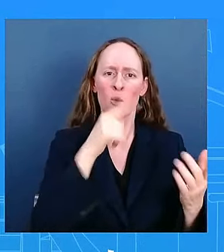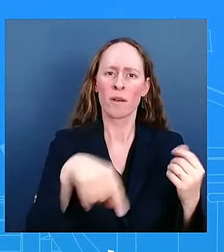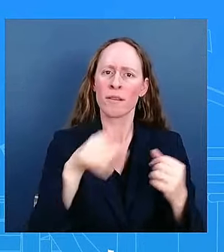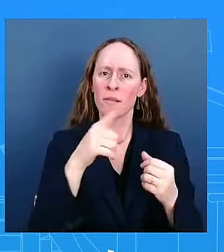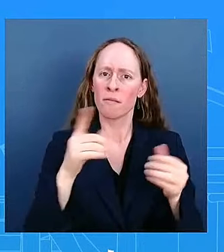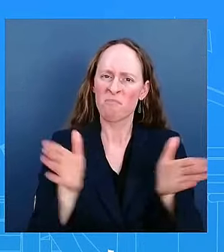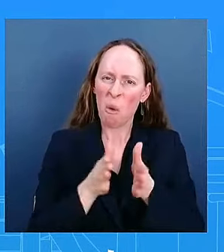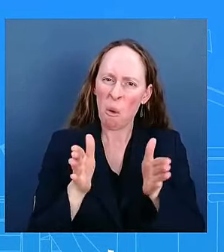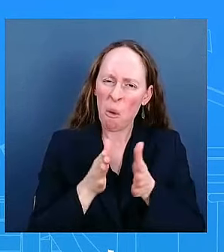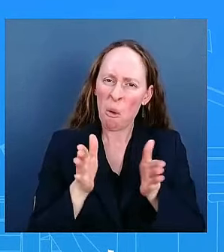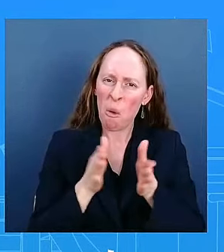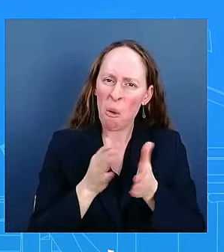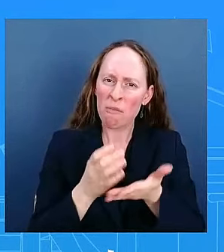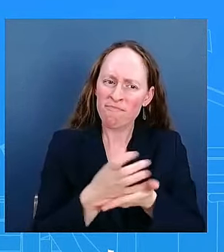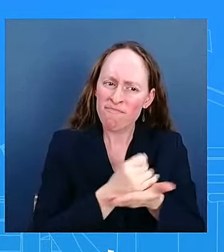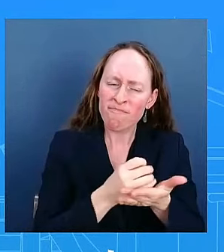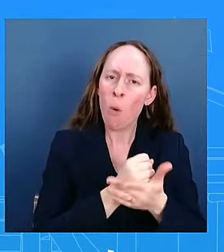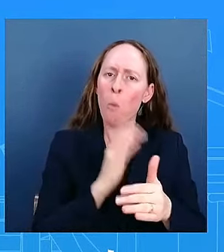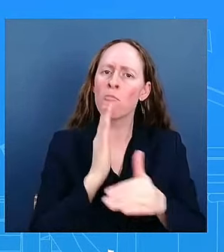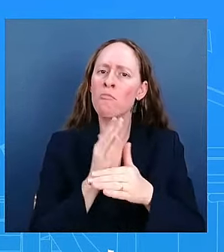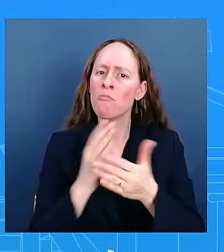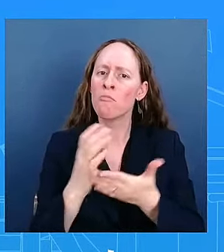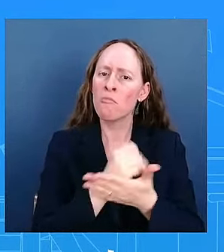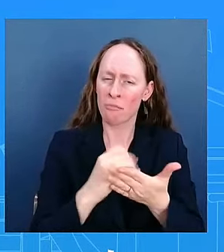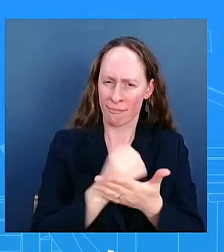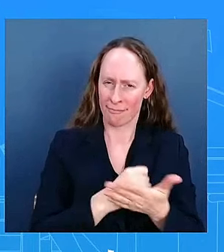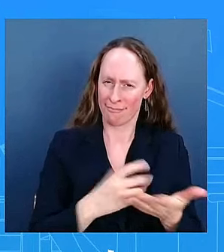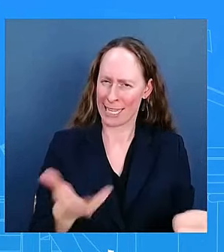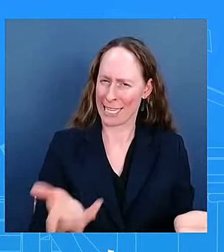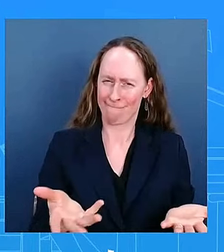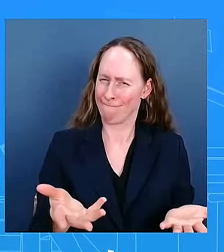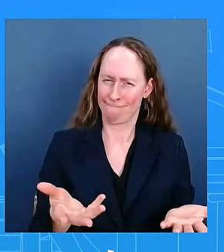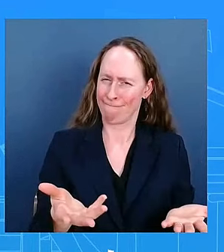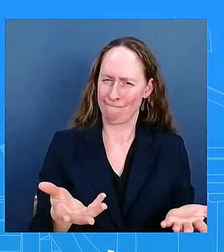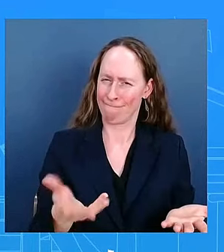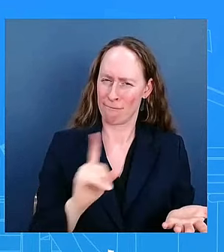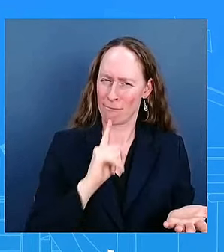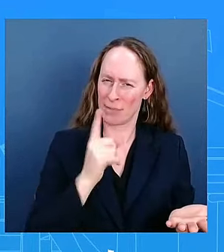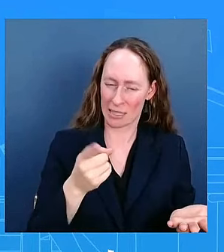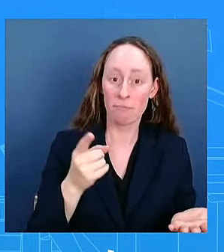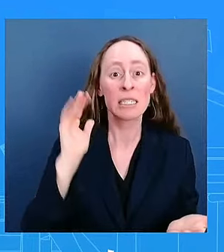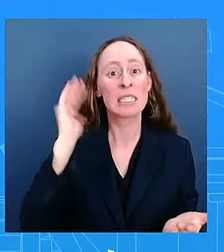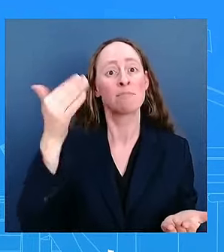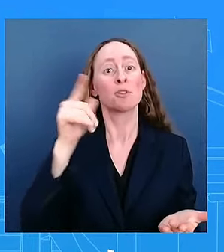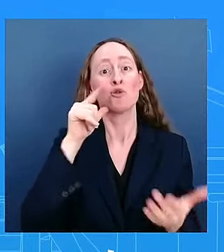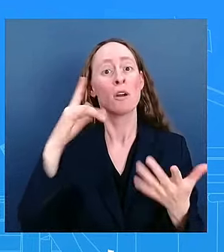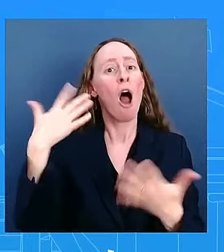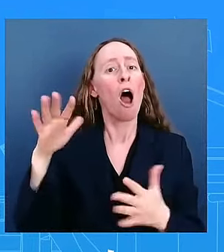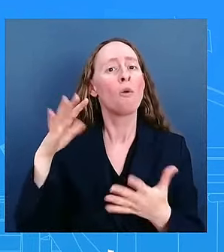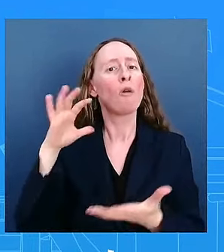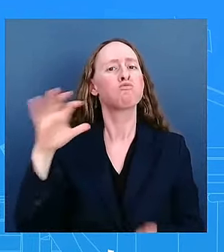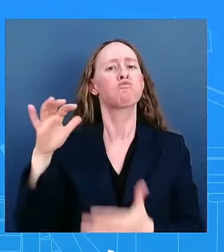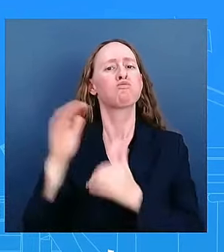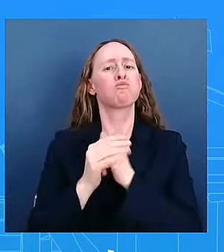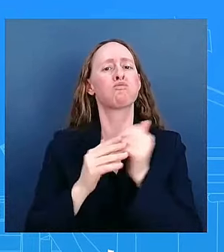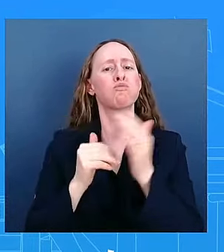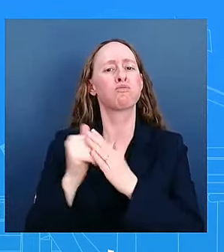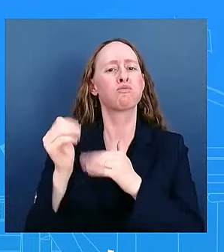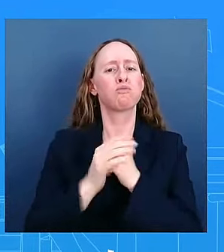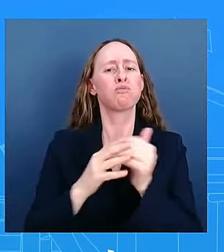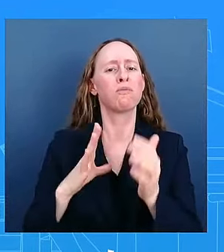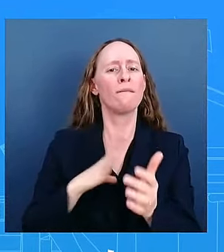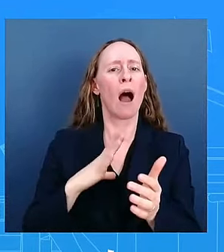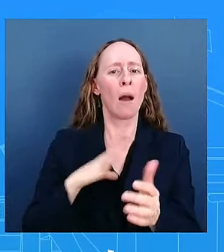well the wealthy doing better and the middle class staying at the same or even doing worse well first of all